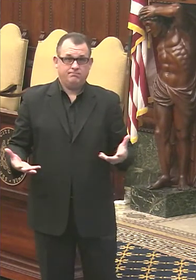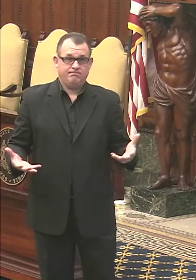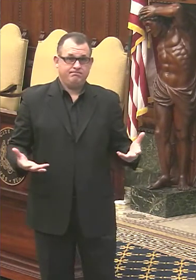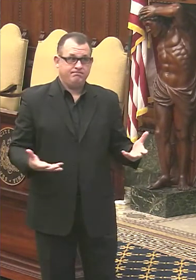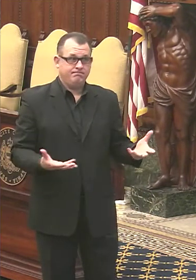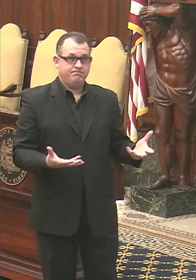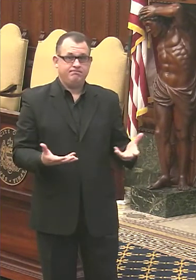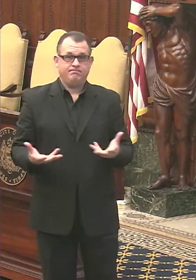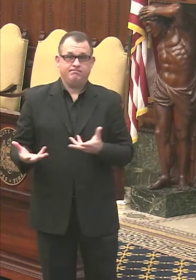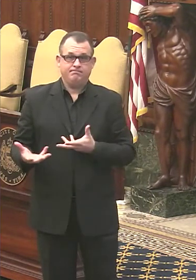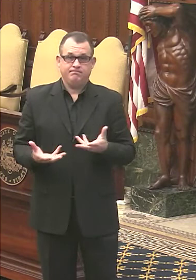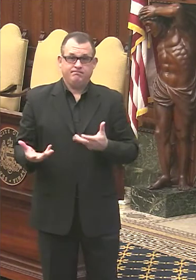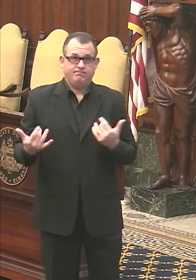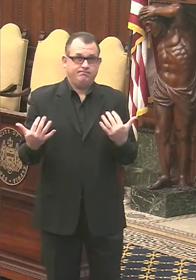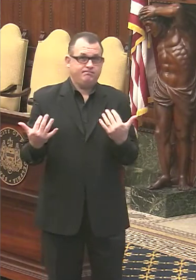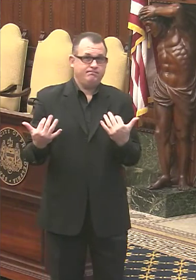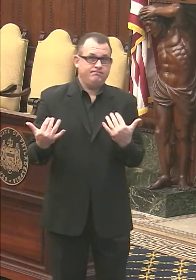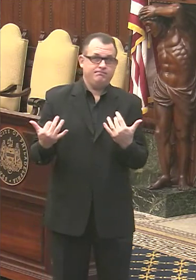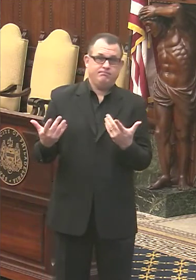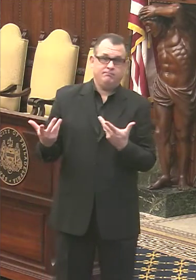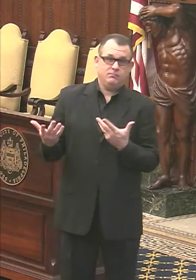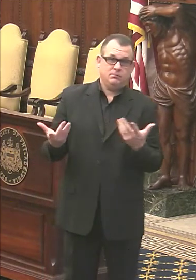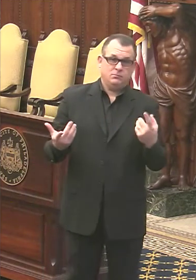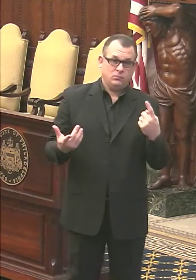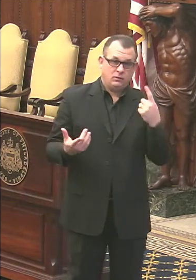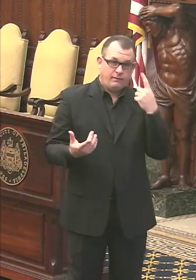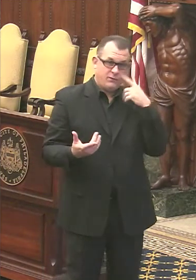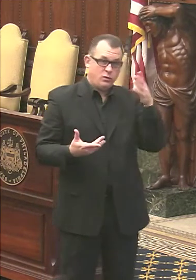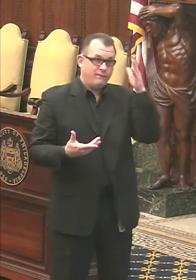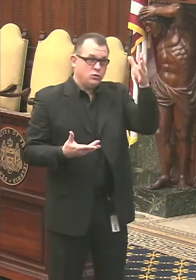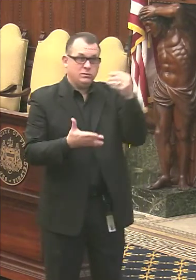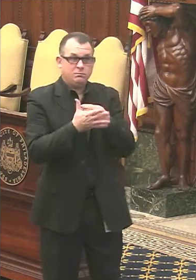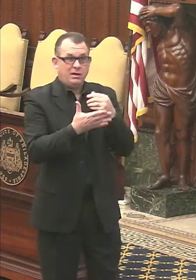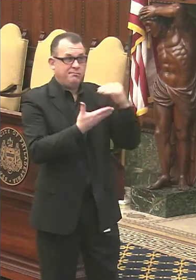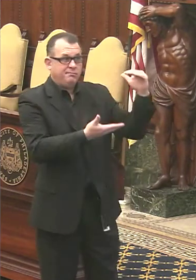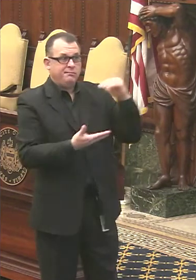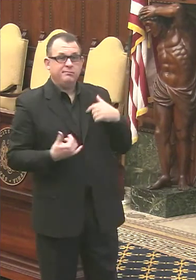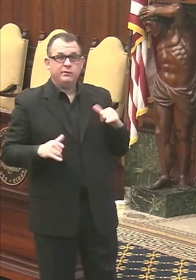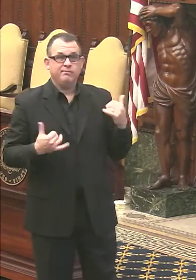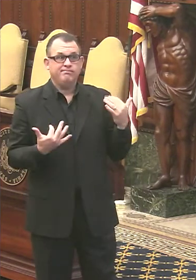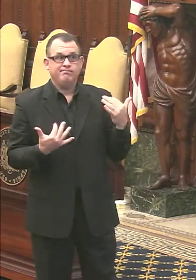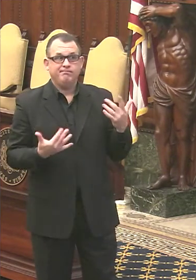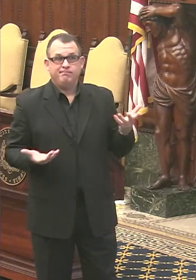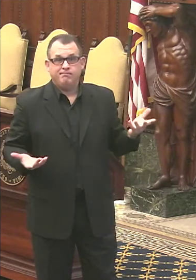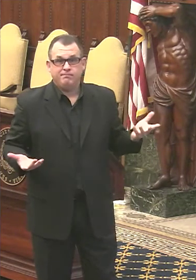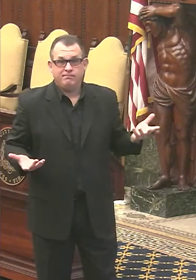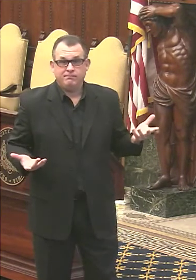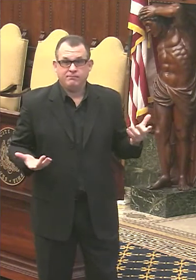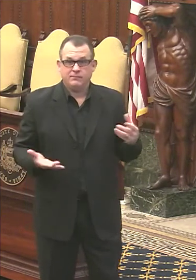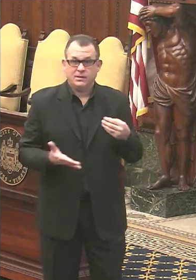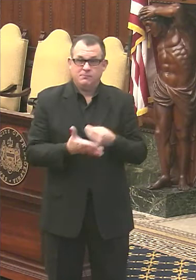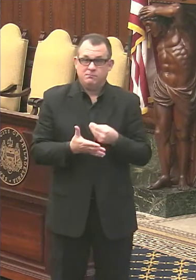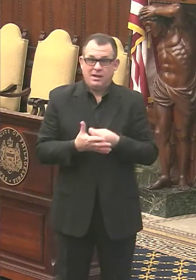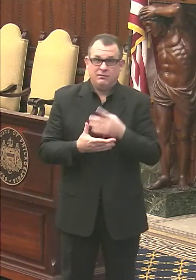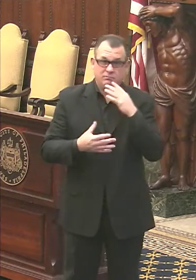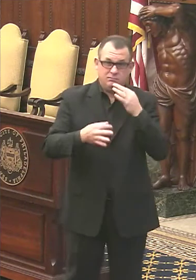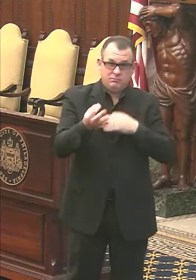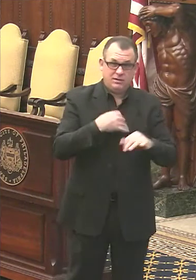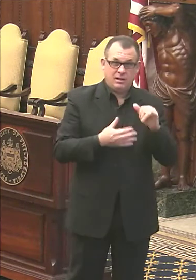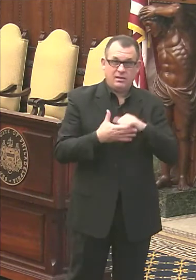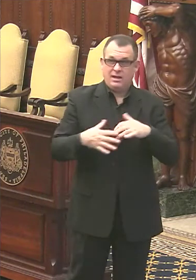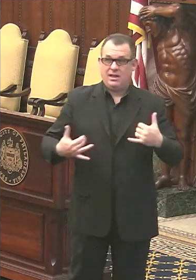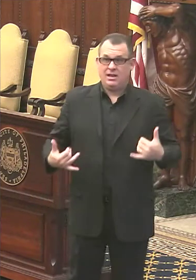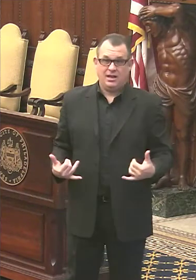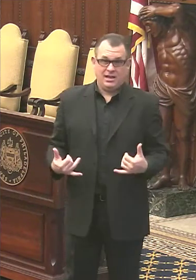in a, you know, hold pattern as far, for what our future budget is going to be like, uh, and replacement revenue, uh, that is on the table now and has been